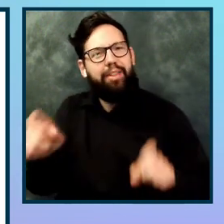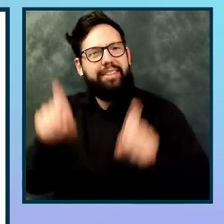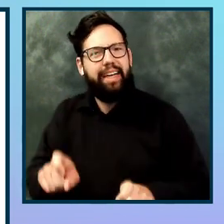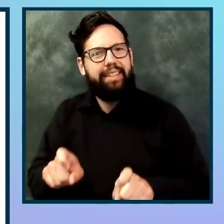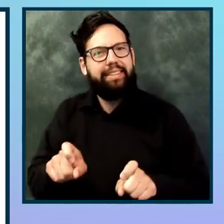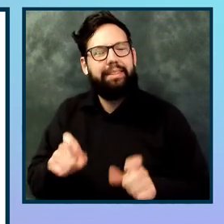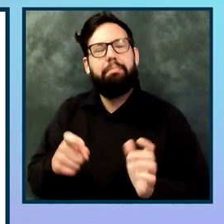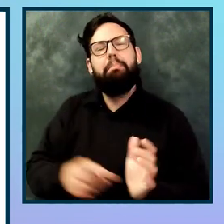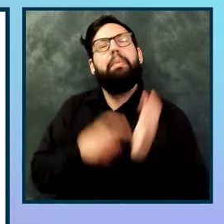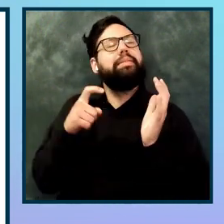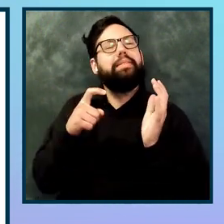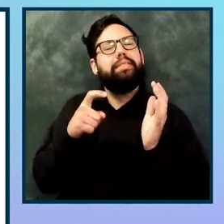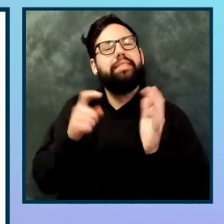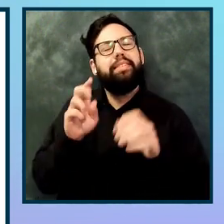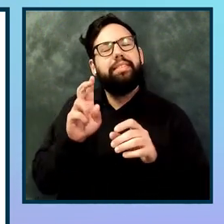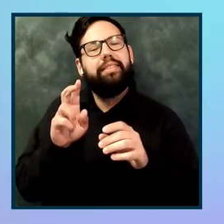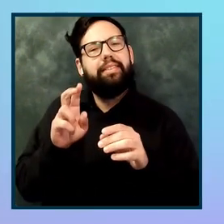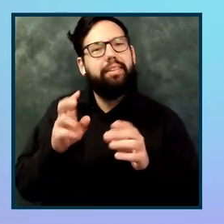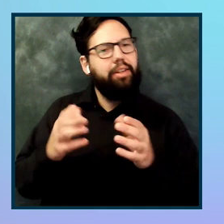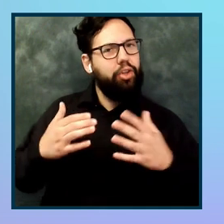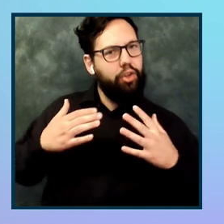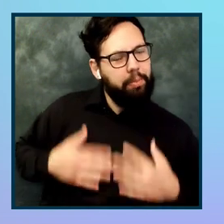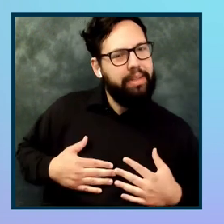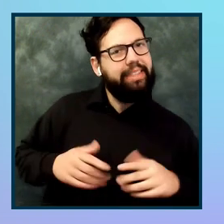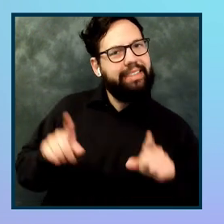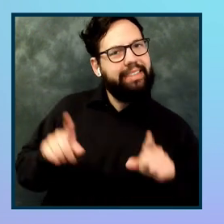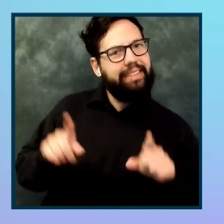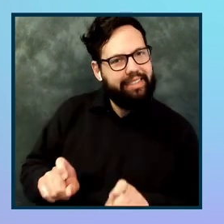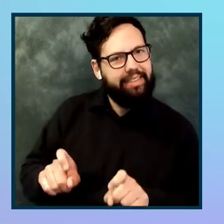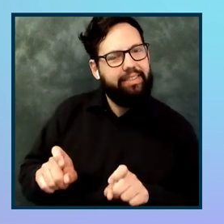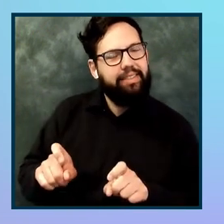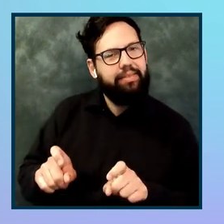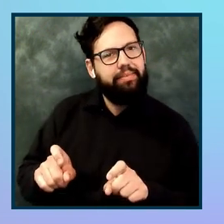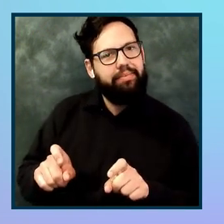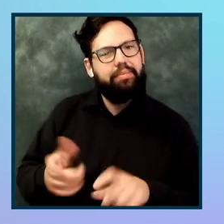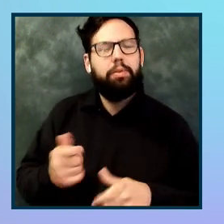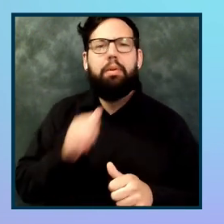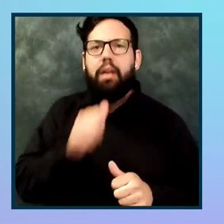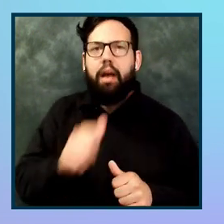a human part for these manual tests. So they are not exclusive.